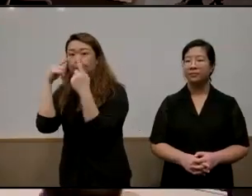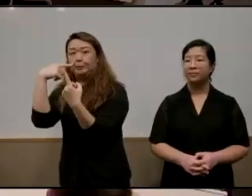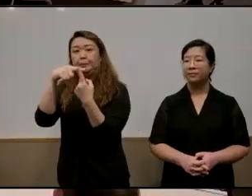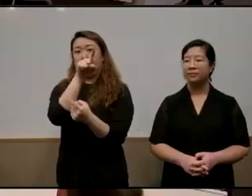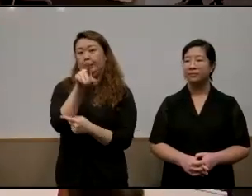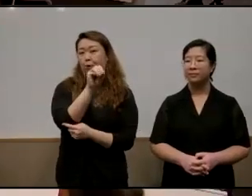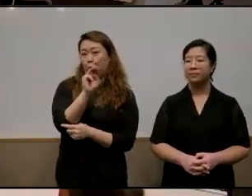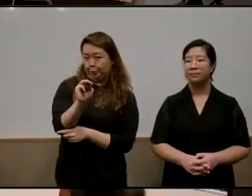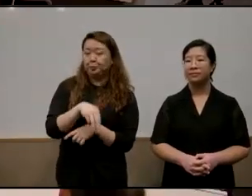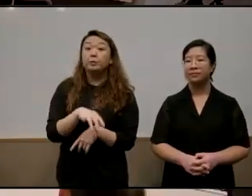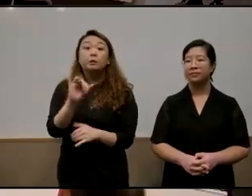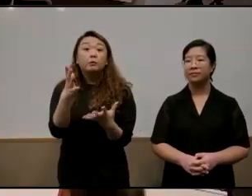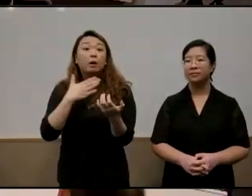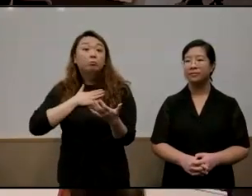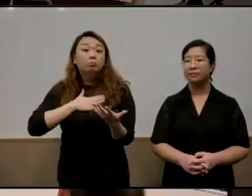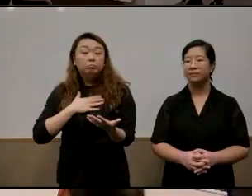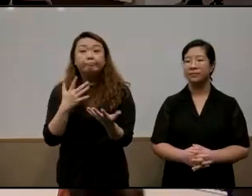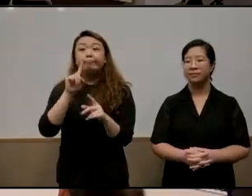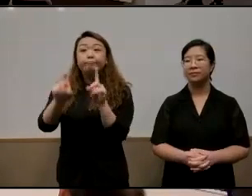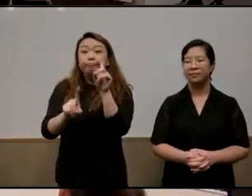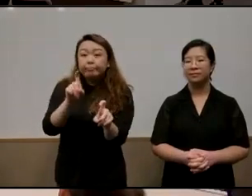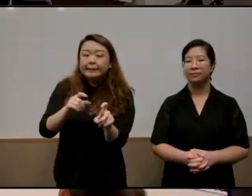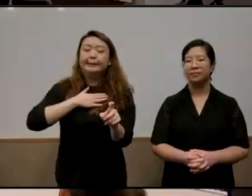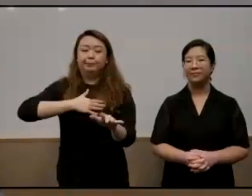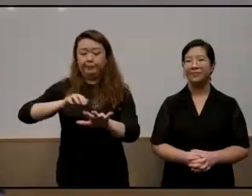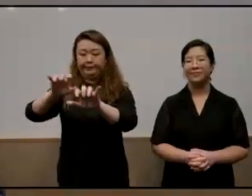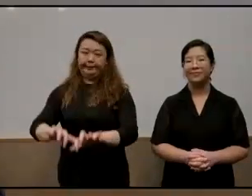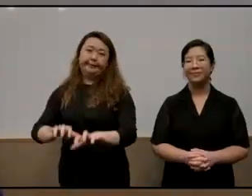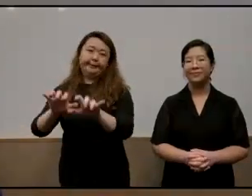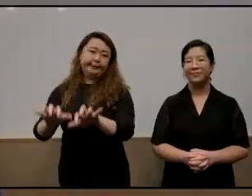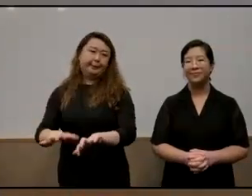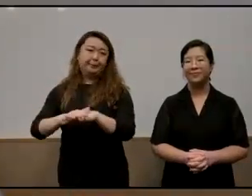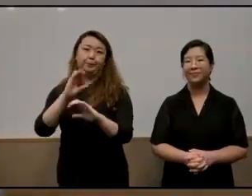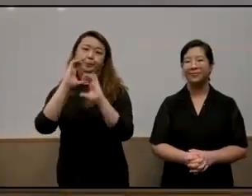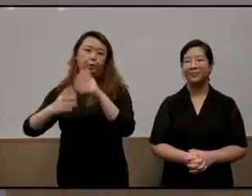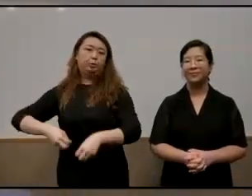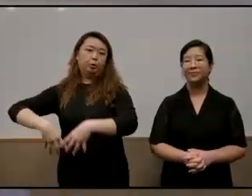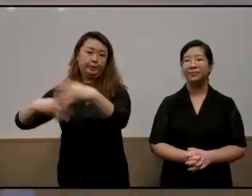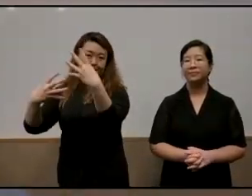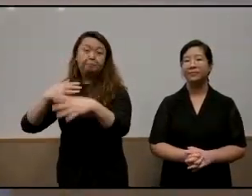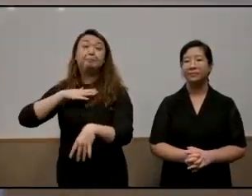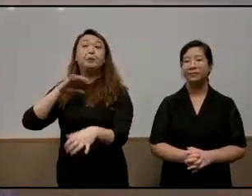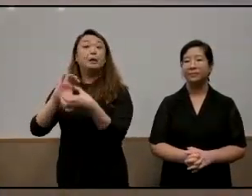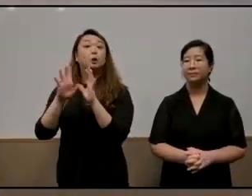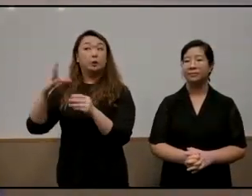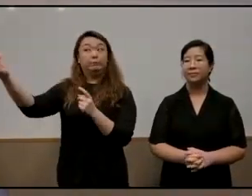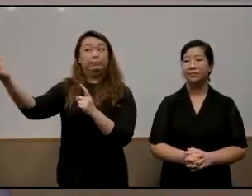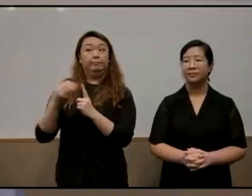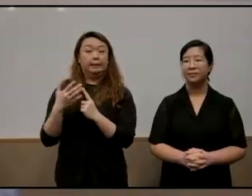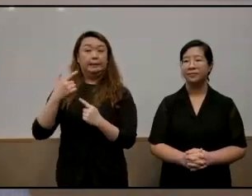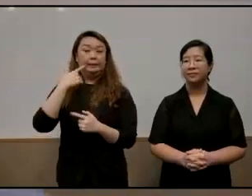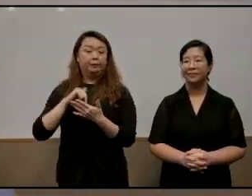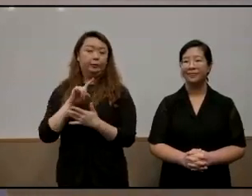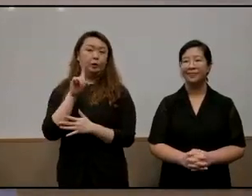zoom so do ask your questions in the chat platforms where you are watching us from my colleagues will be feeding these questions to us